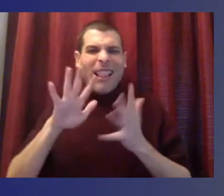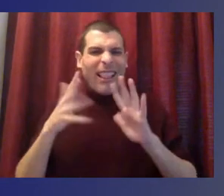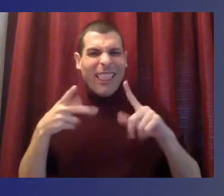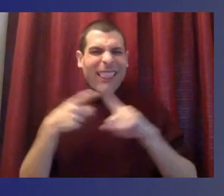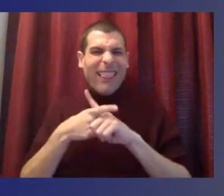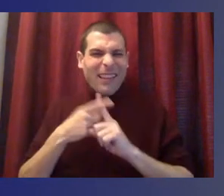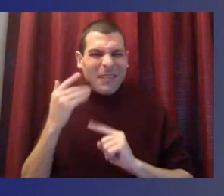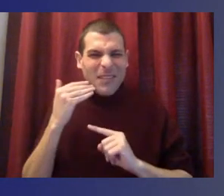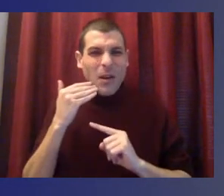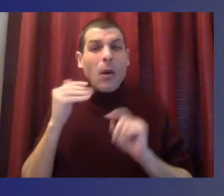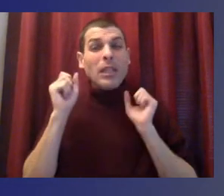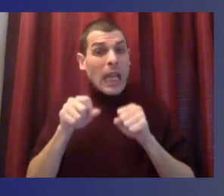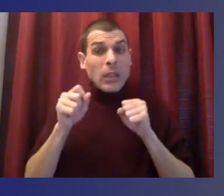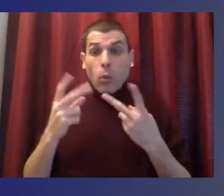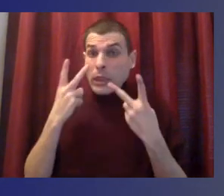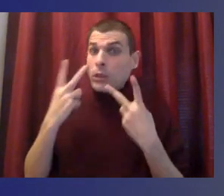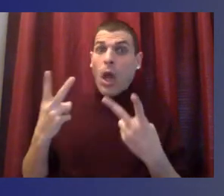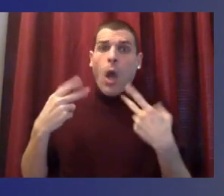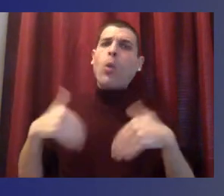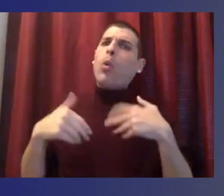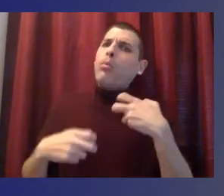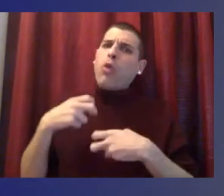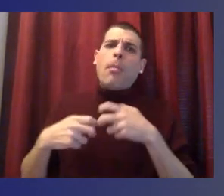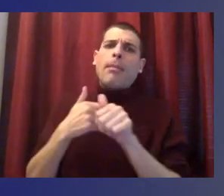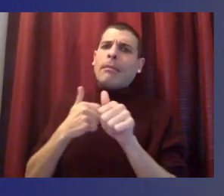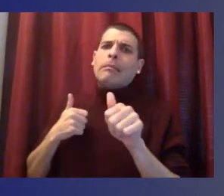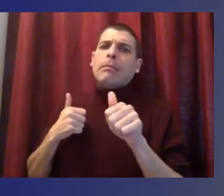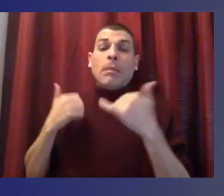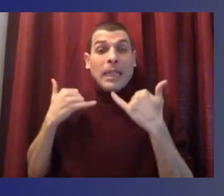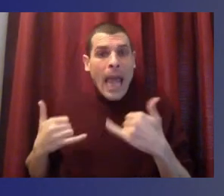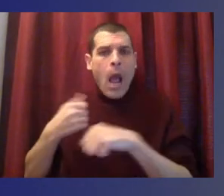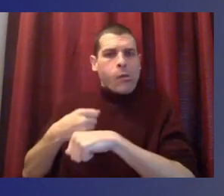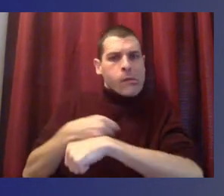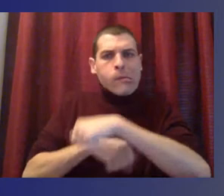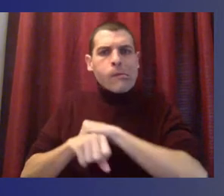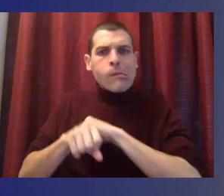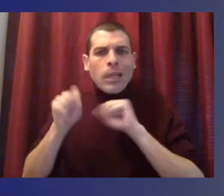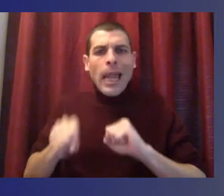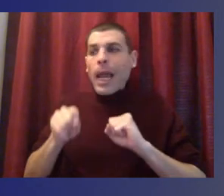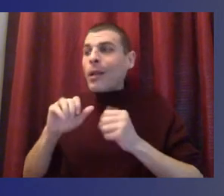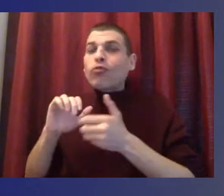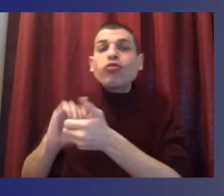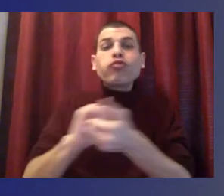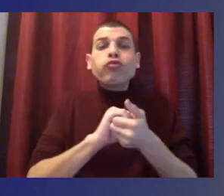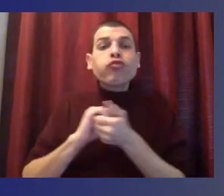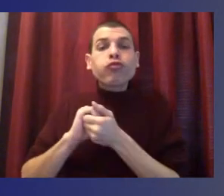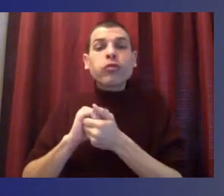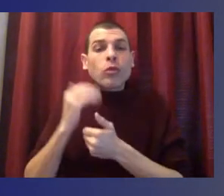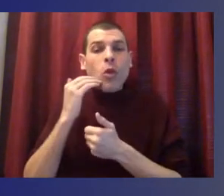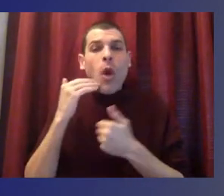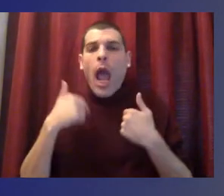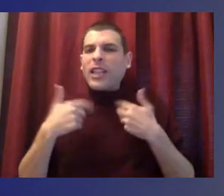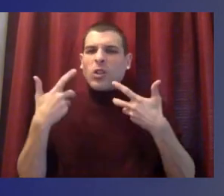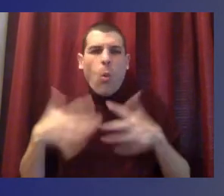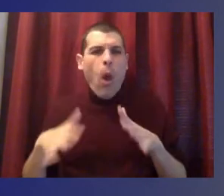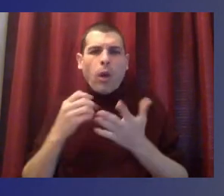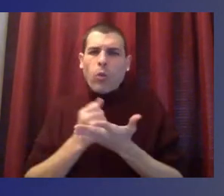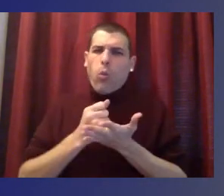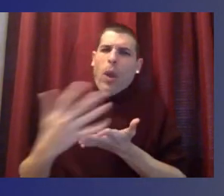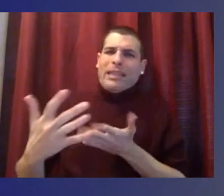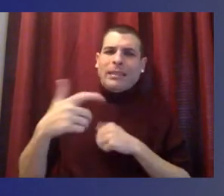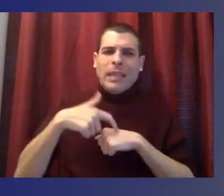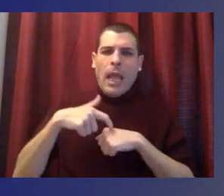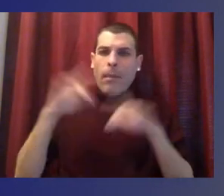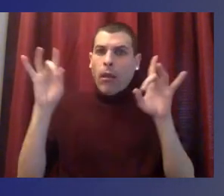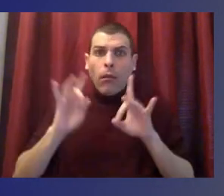exposed beyond our walls as a school. So I say that, and I never want to waste a good crisis in order to improve